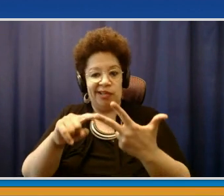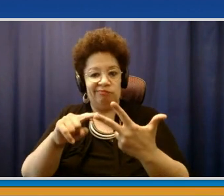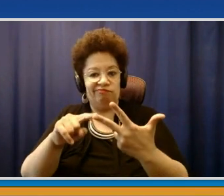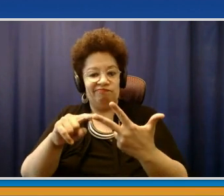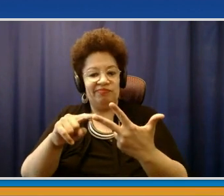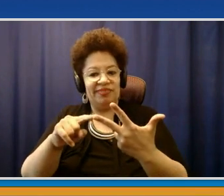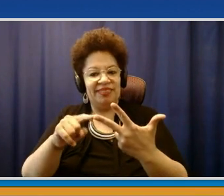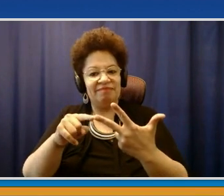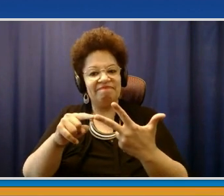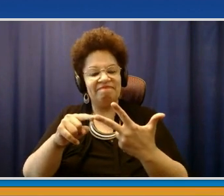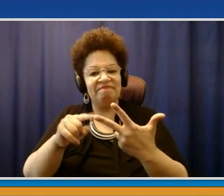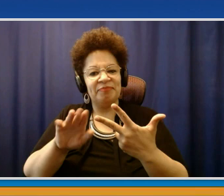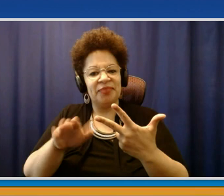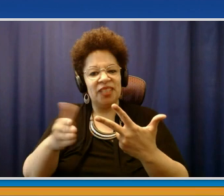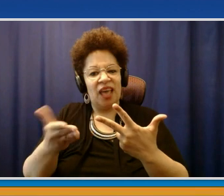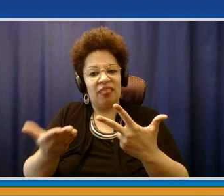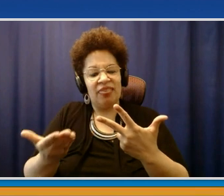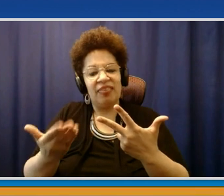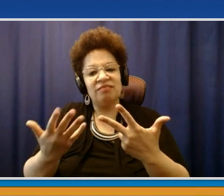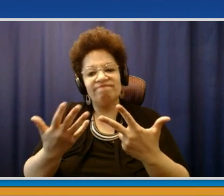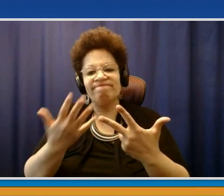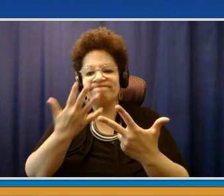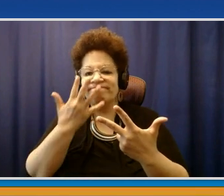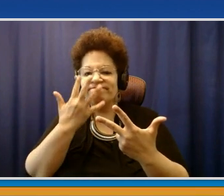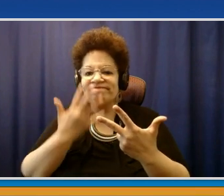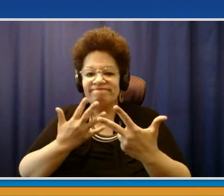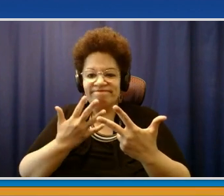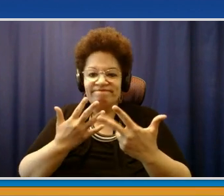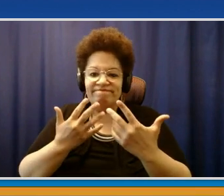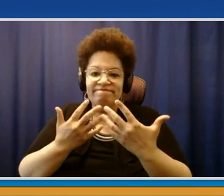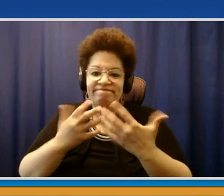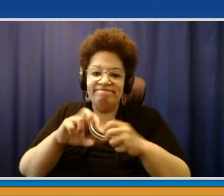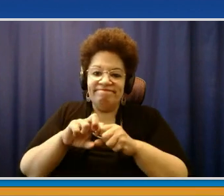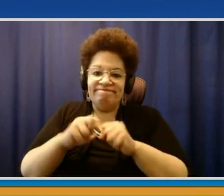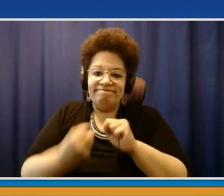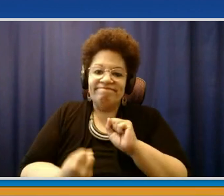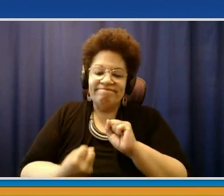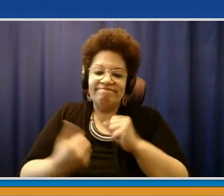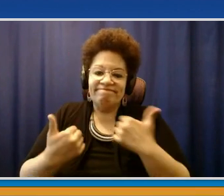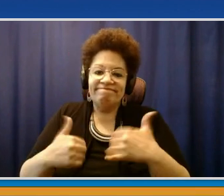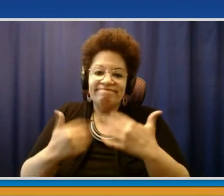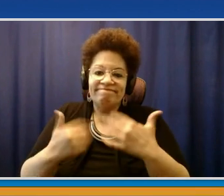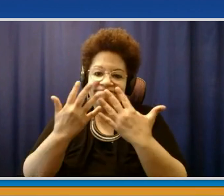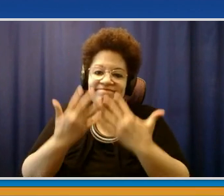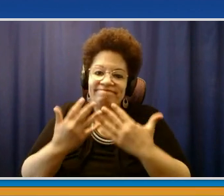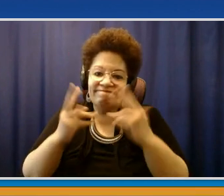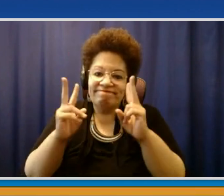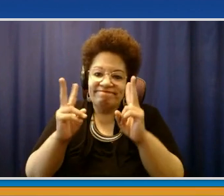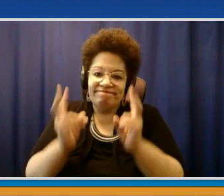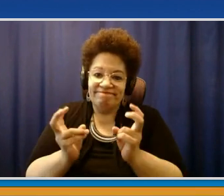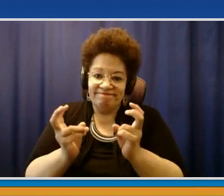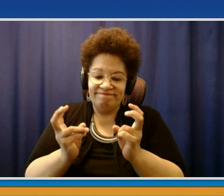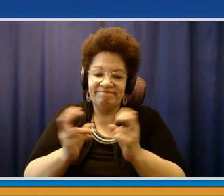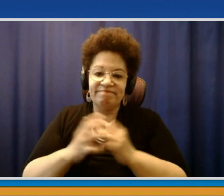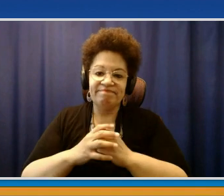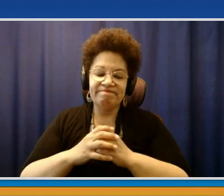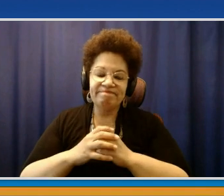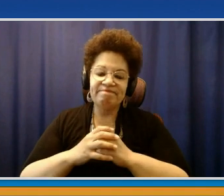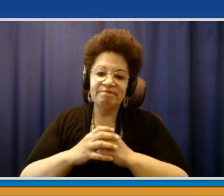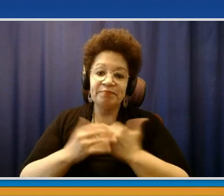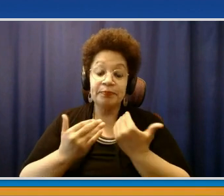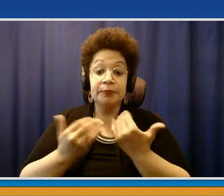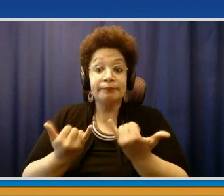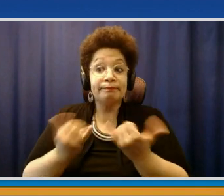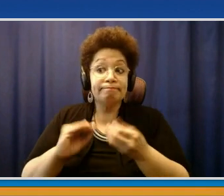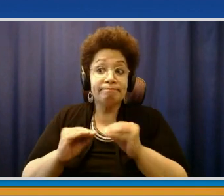caution that we don't like to take individual lives and turn them into statistics. But the numbers there as well. A month ago, were